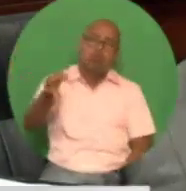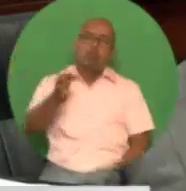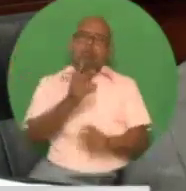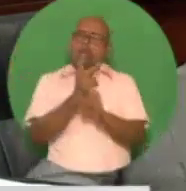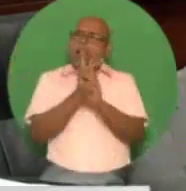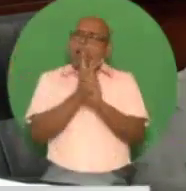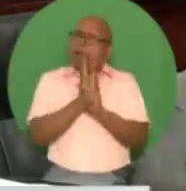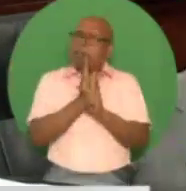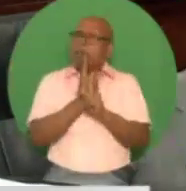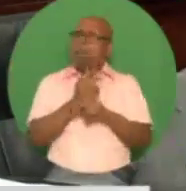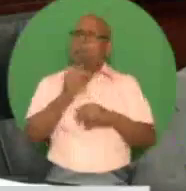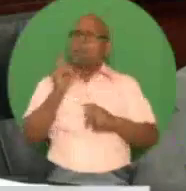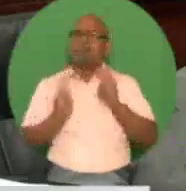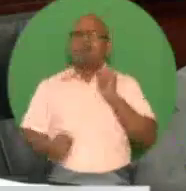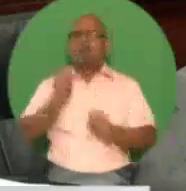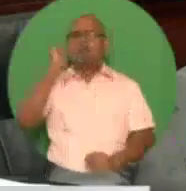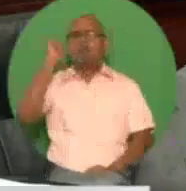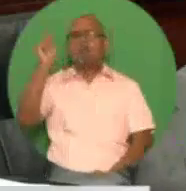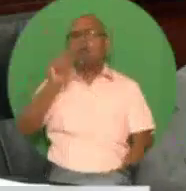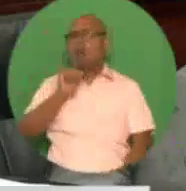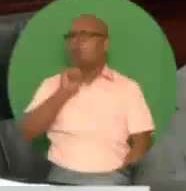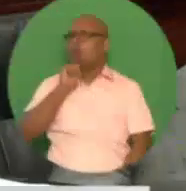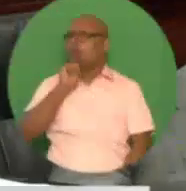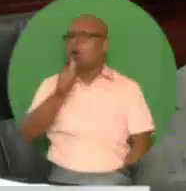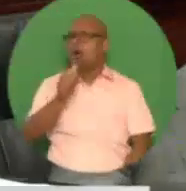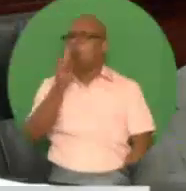people of Trinidad and Tobago.